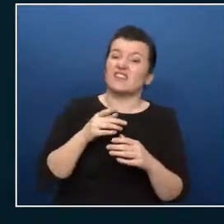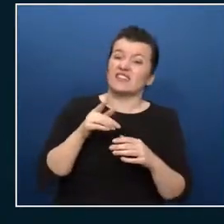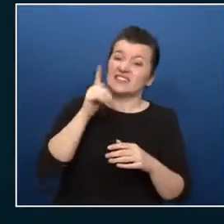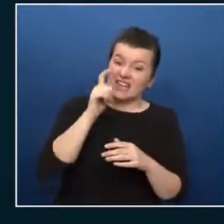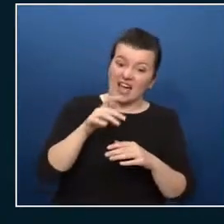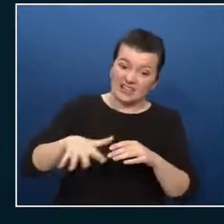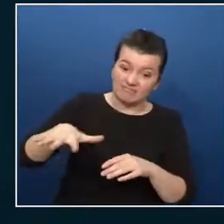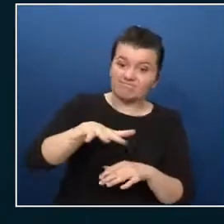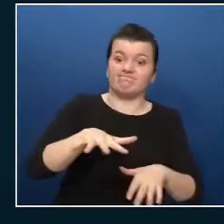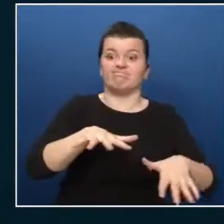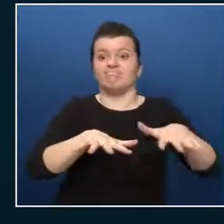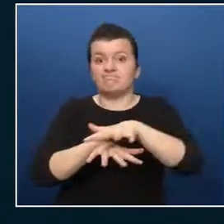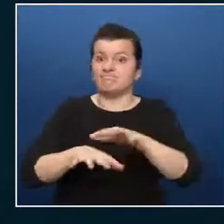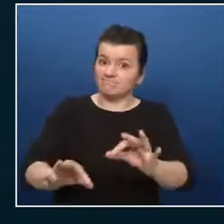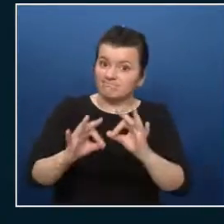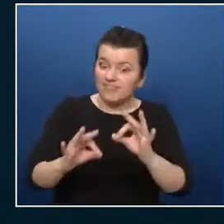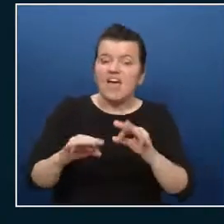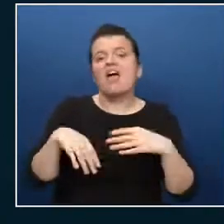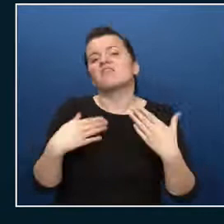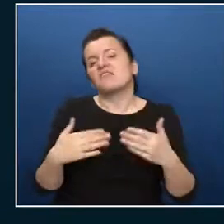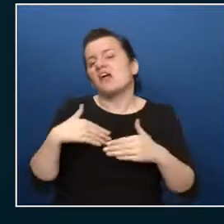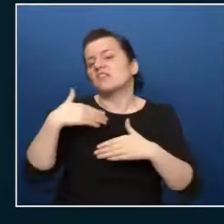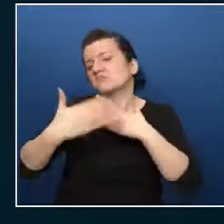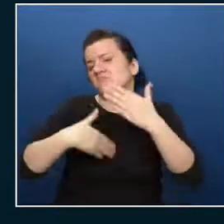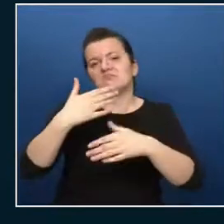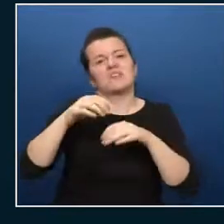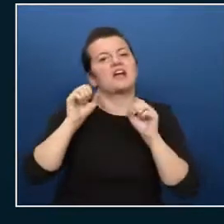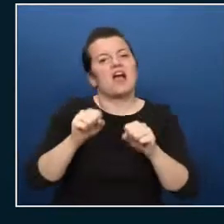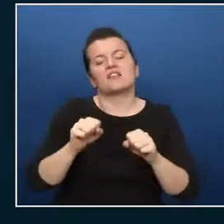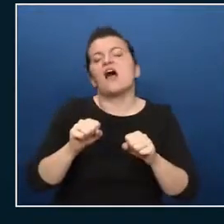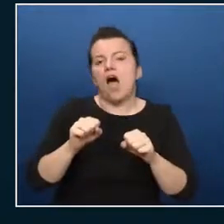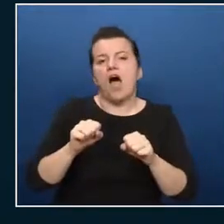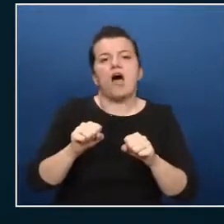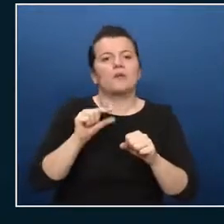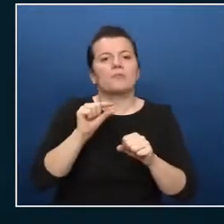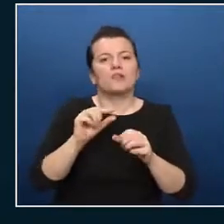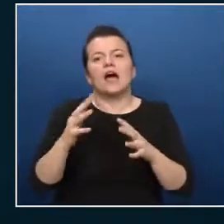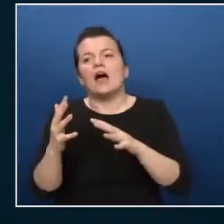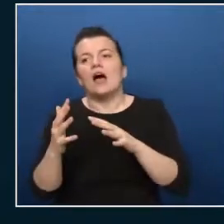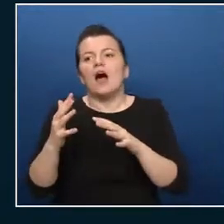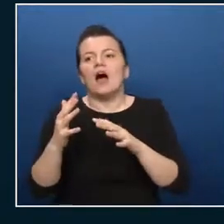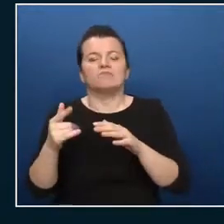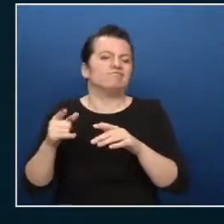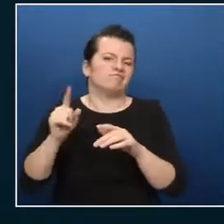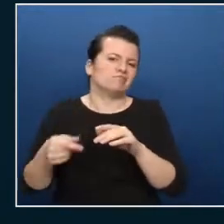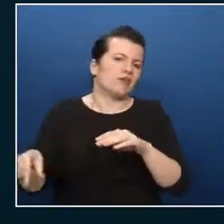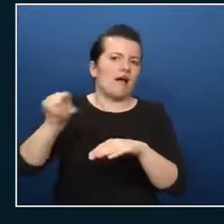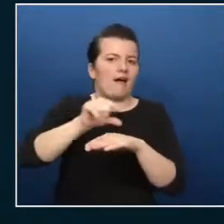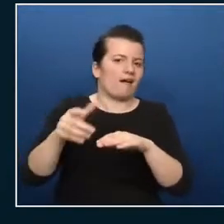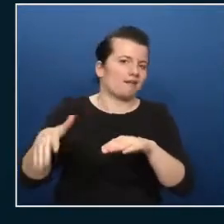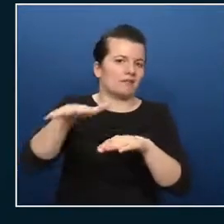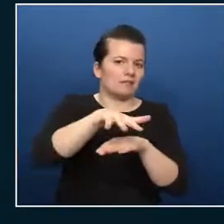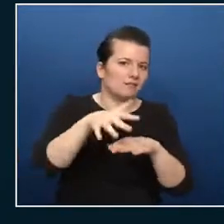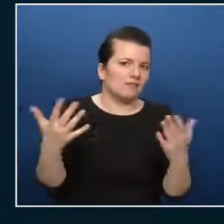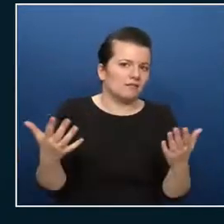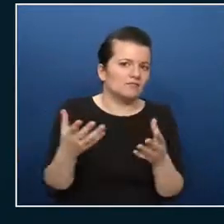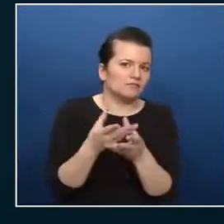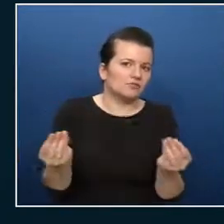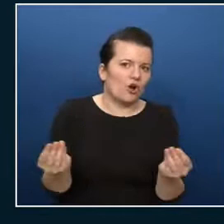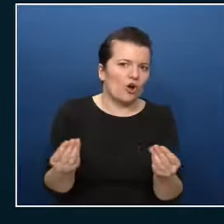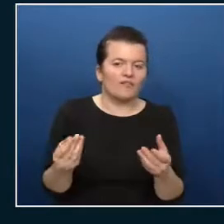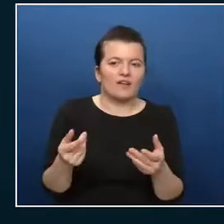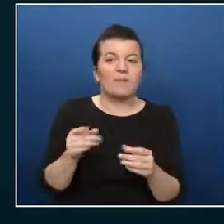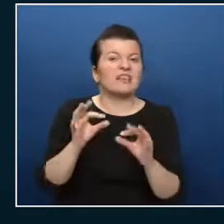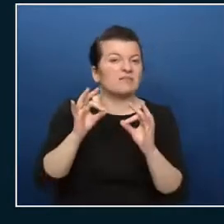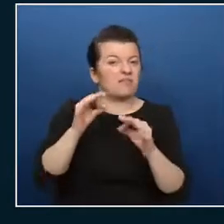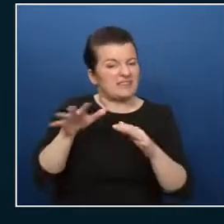during your deployments like hey oh we didn't think about this okay how we're gonna solve this okay I think we can do it like that or